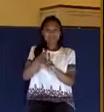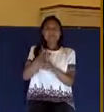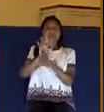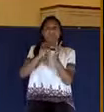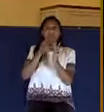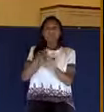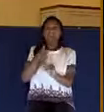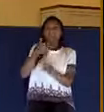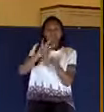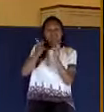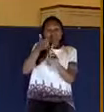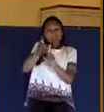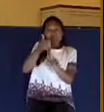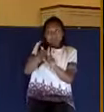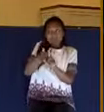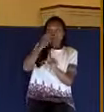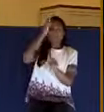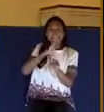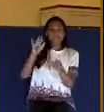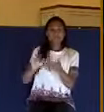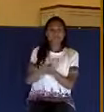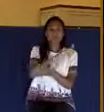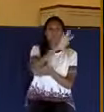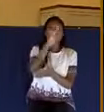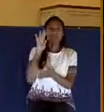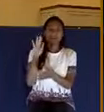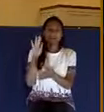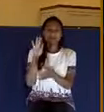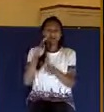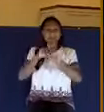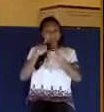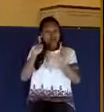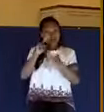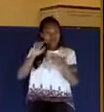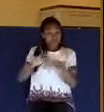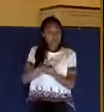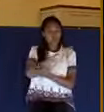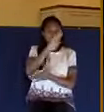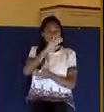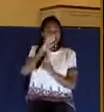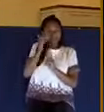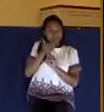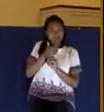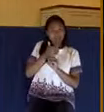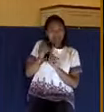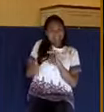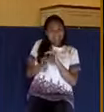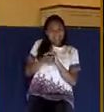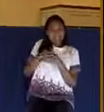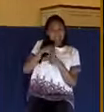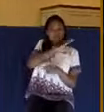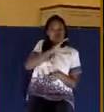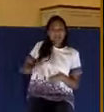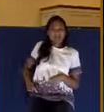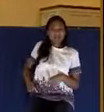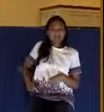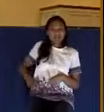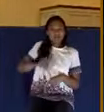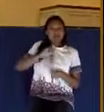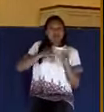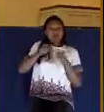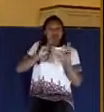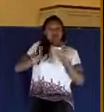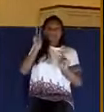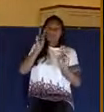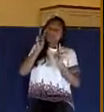Jesus is the glory of God. He is the radiance of his glory. But that glory was veiled in Christ. People couldn't see that when they saw Jesus. What did they see